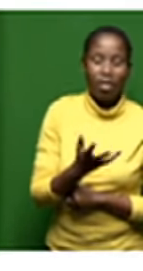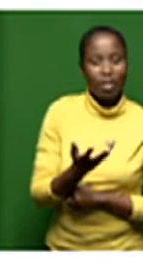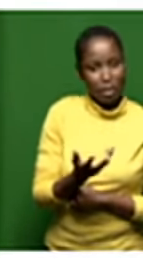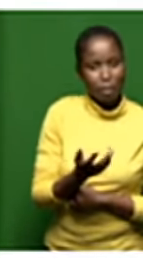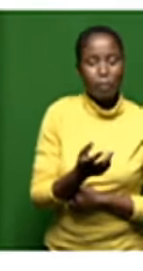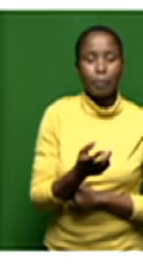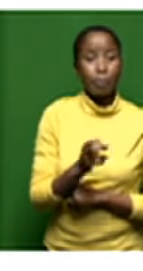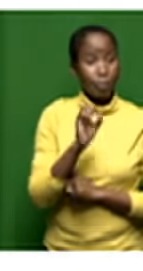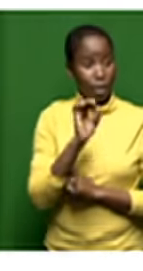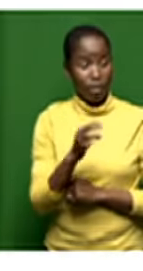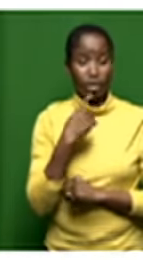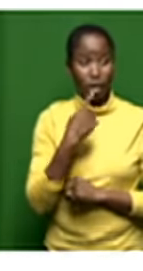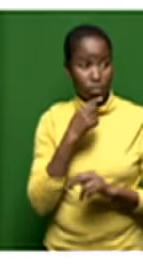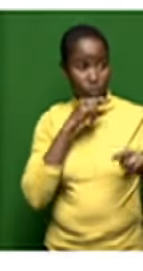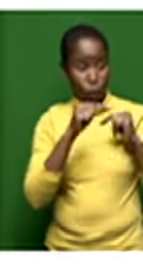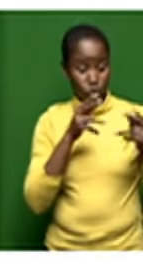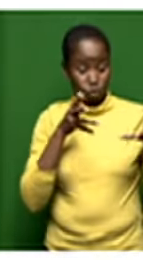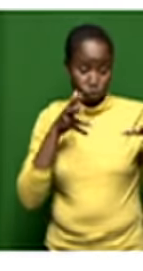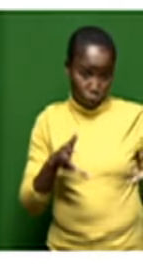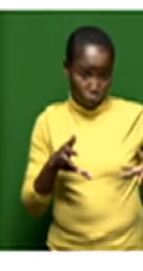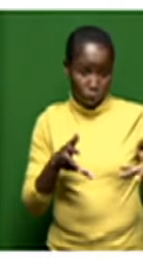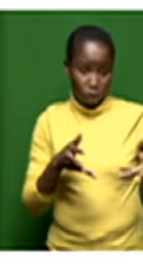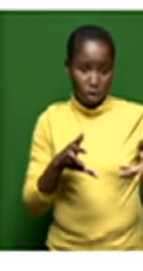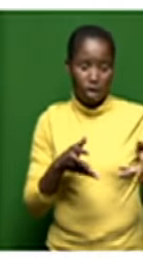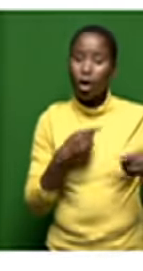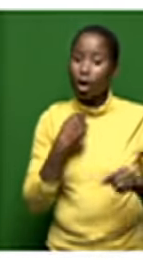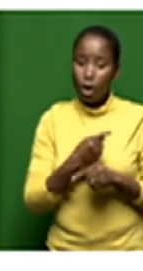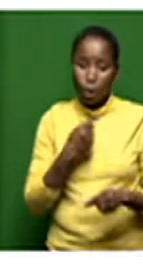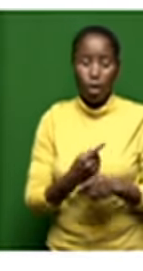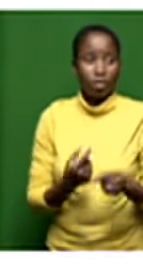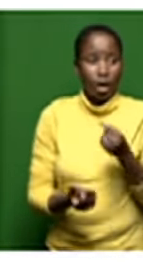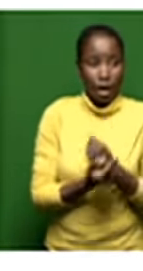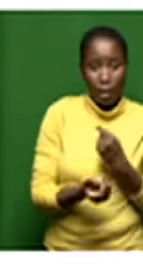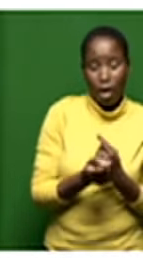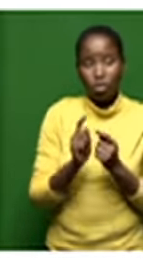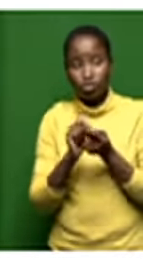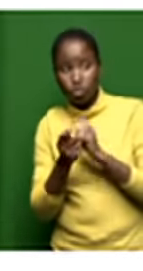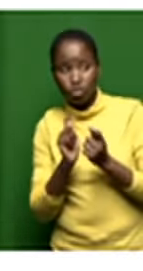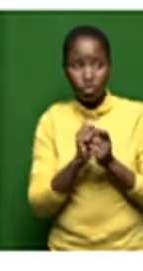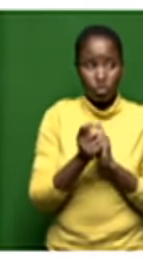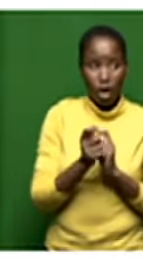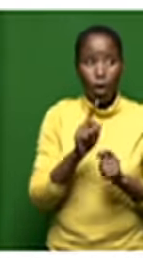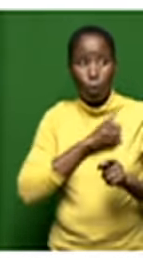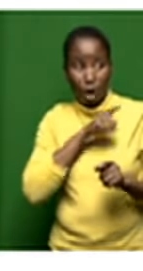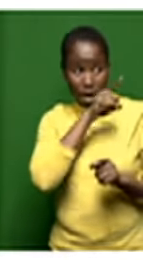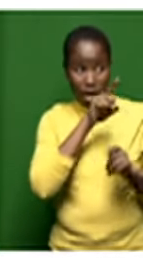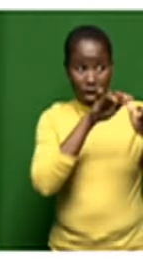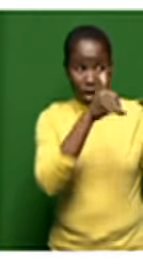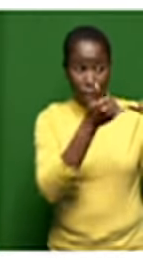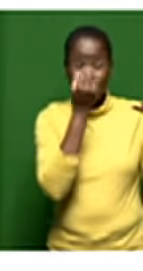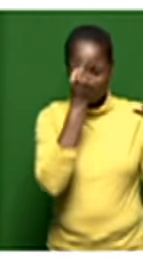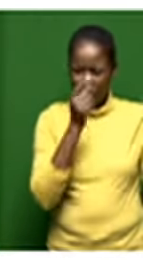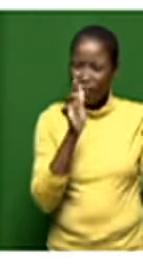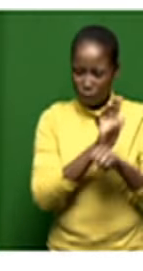to destructuring a negotiation such as these they are always moving parts as they do due diligence they understand the business better they